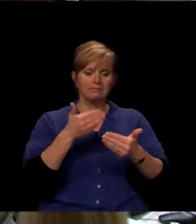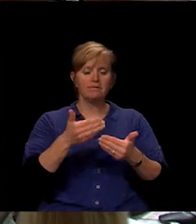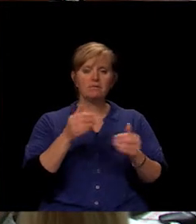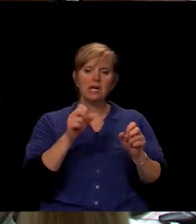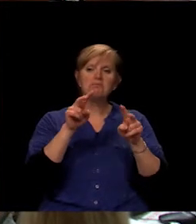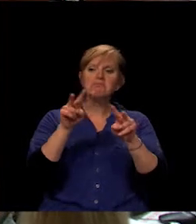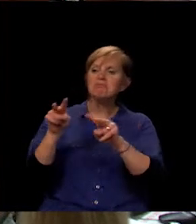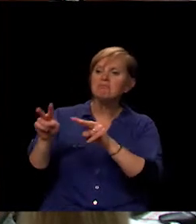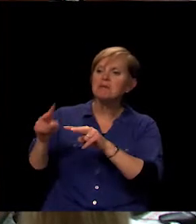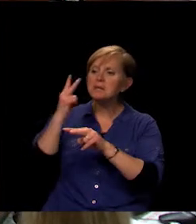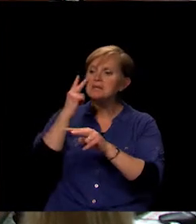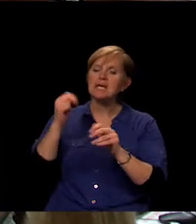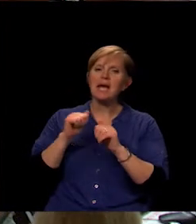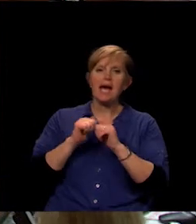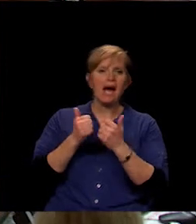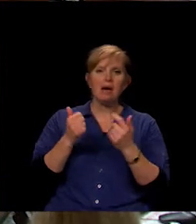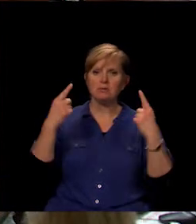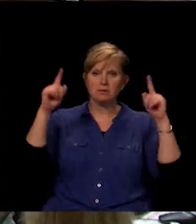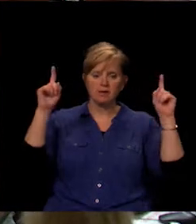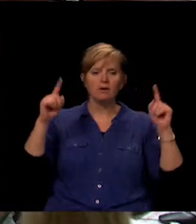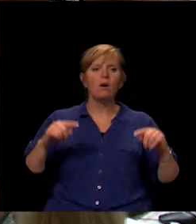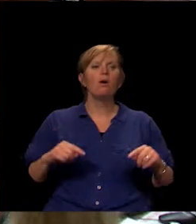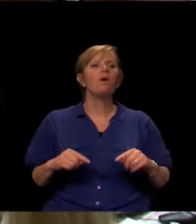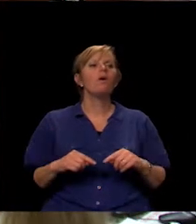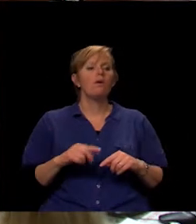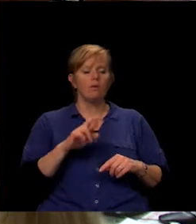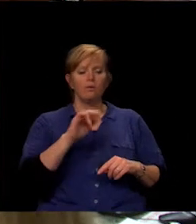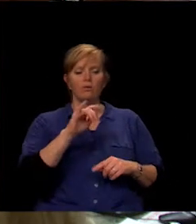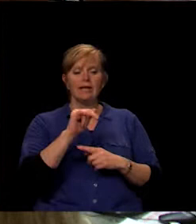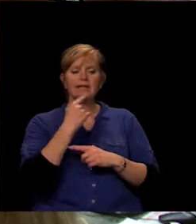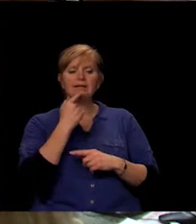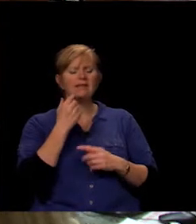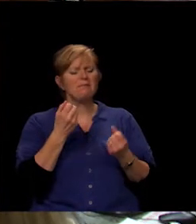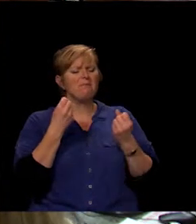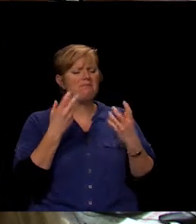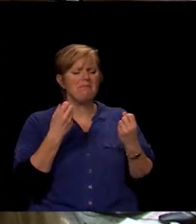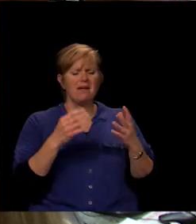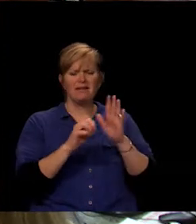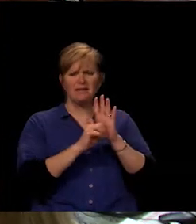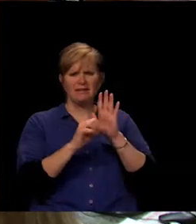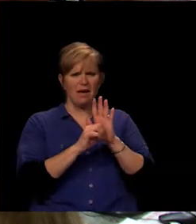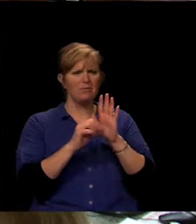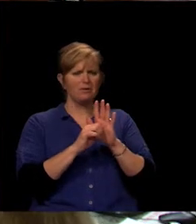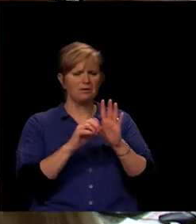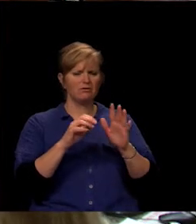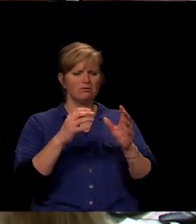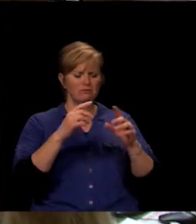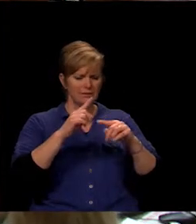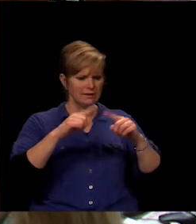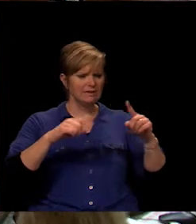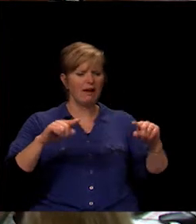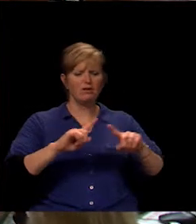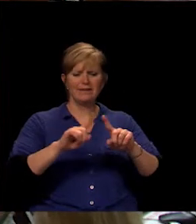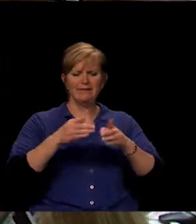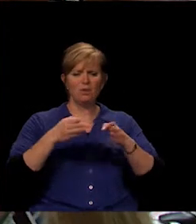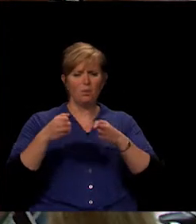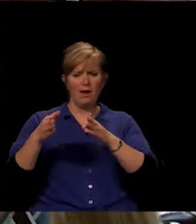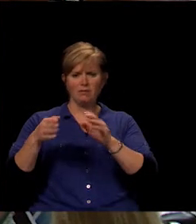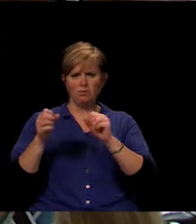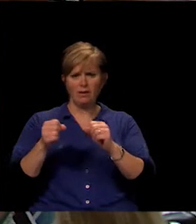There's many, many examples and about as many different ways as you can do it. But I'm sure we'll come up with the best one.